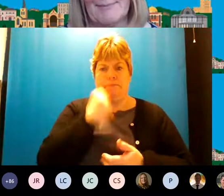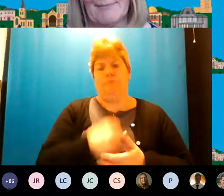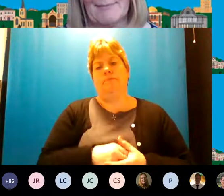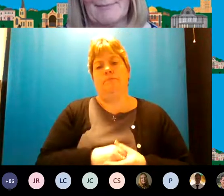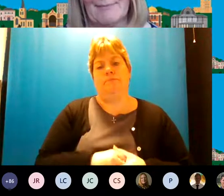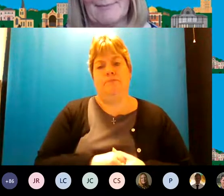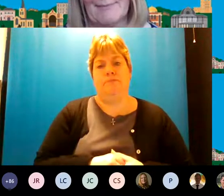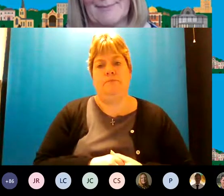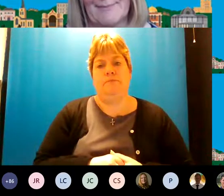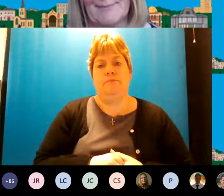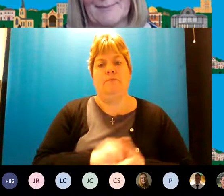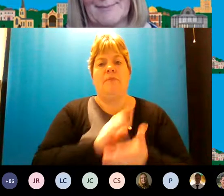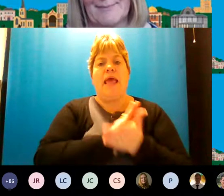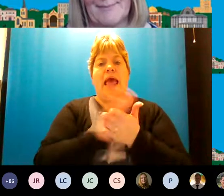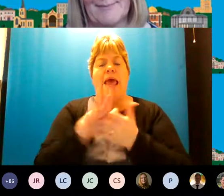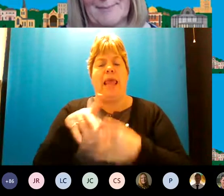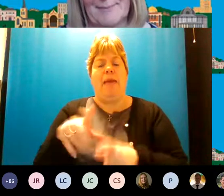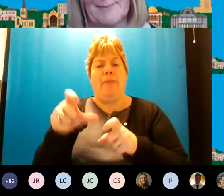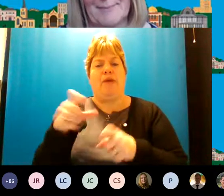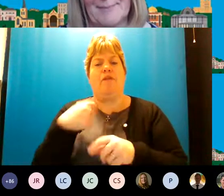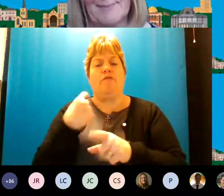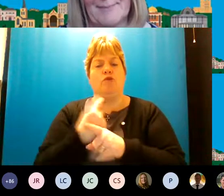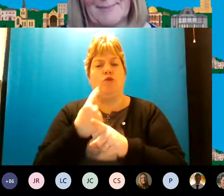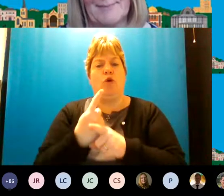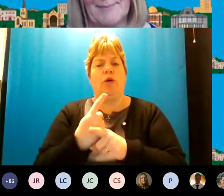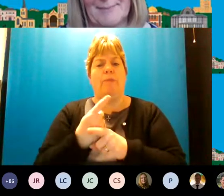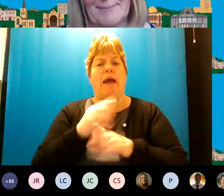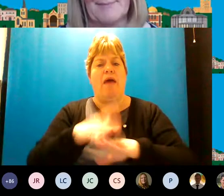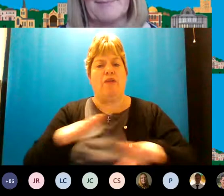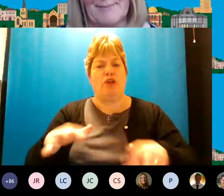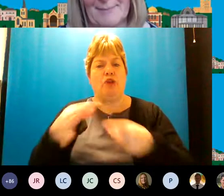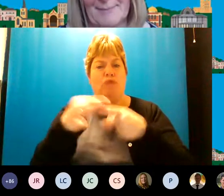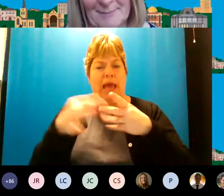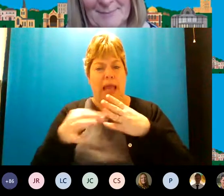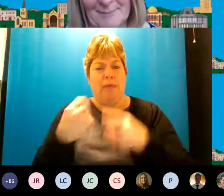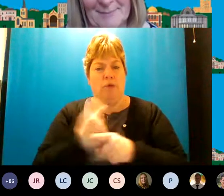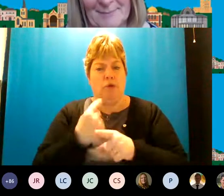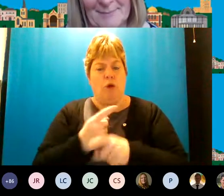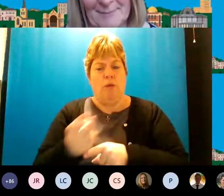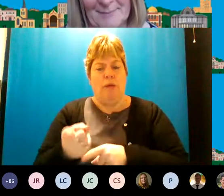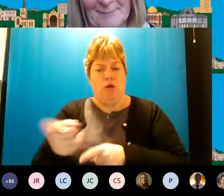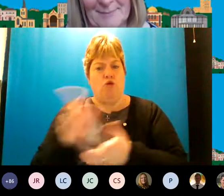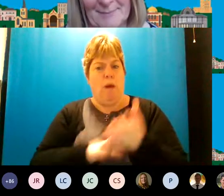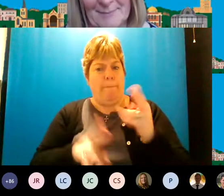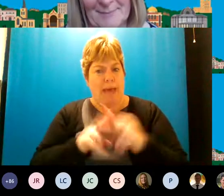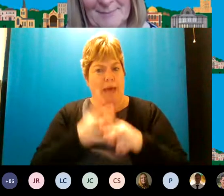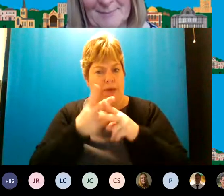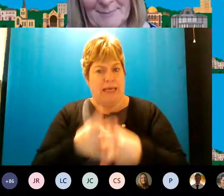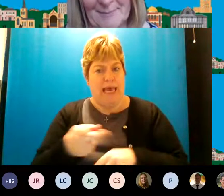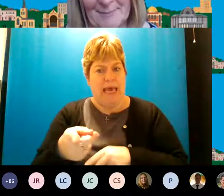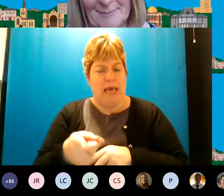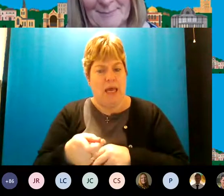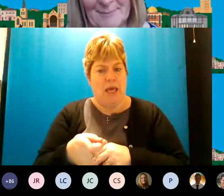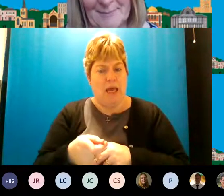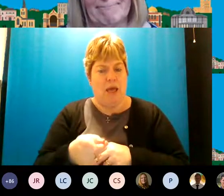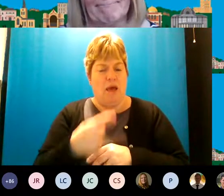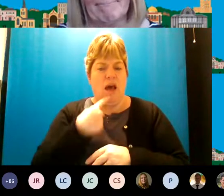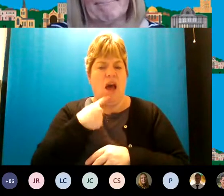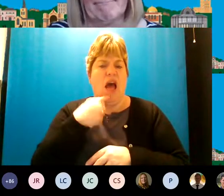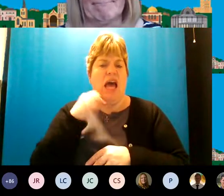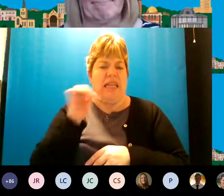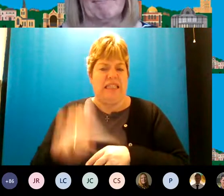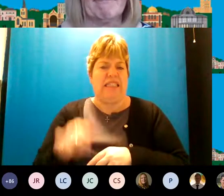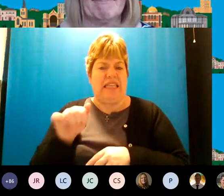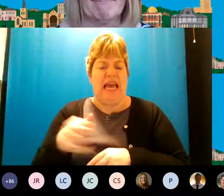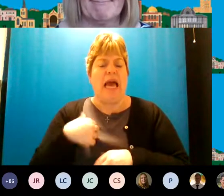so i'll up those referring to particularly the children's element you talked about as a parent and a carer uh well yes i